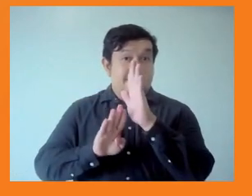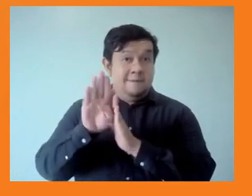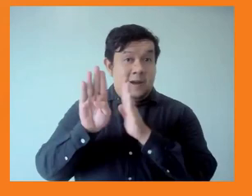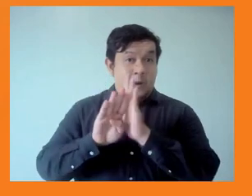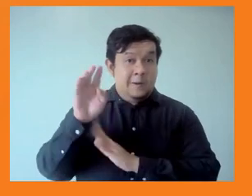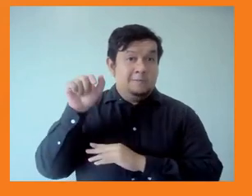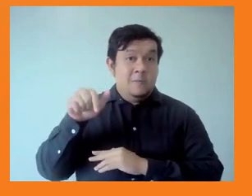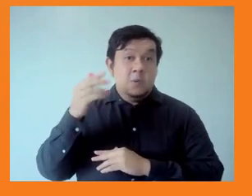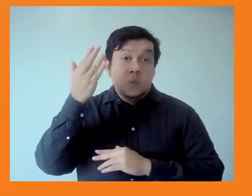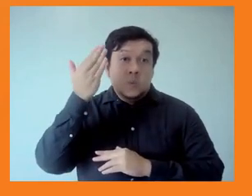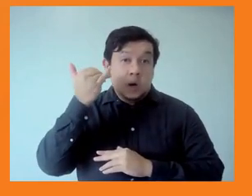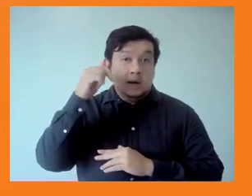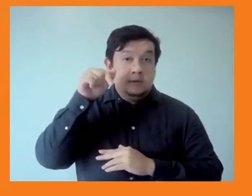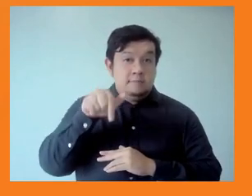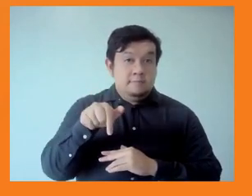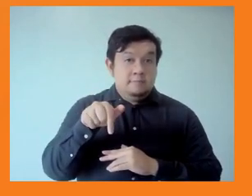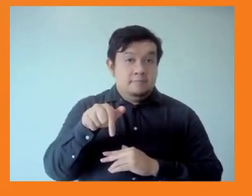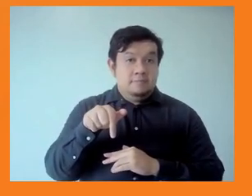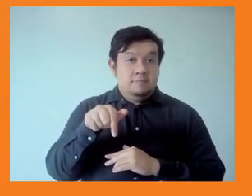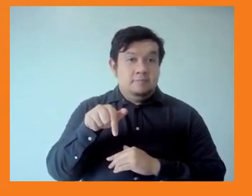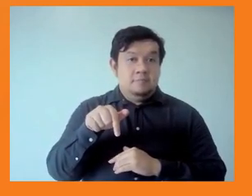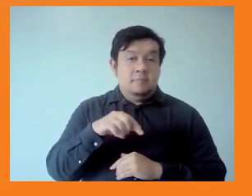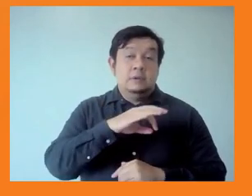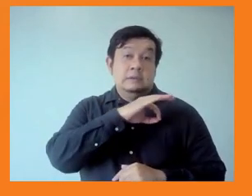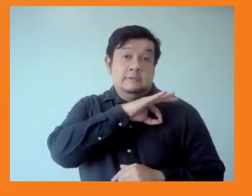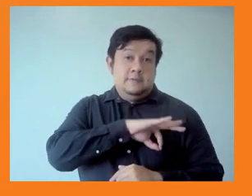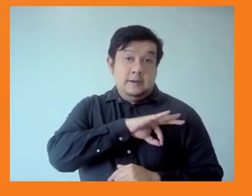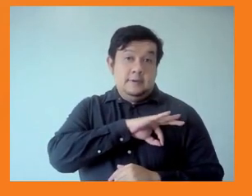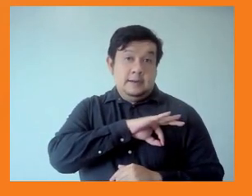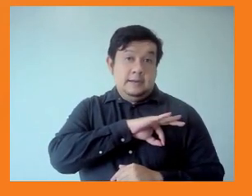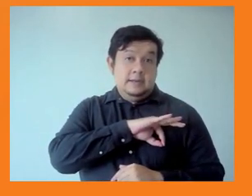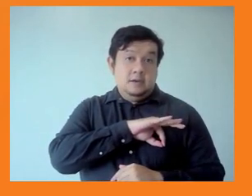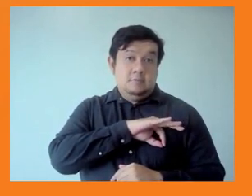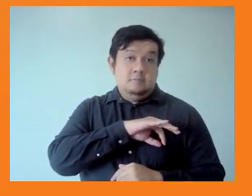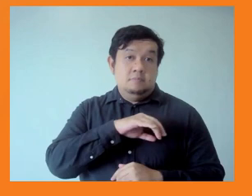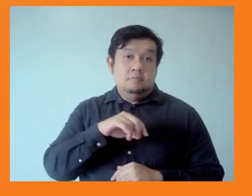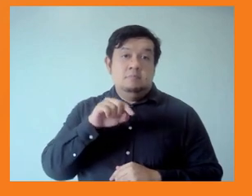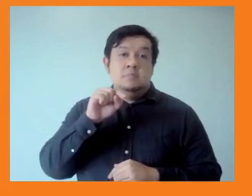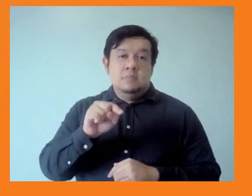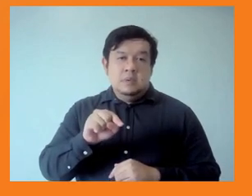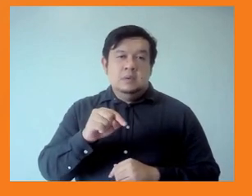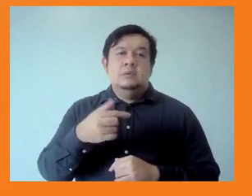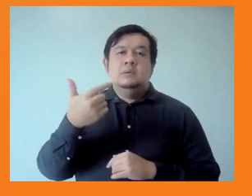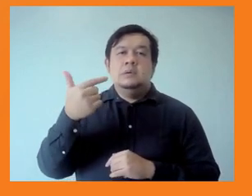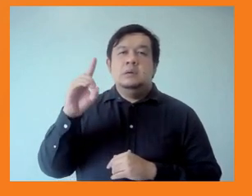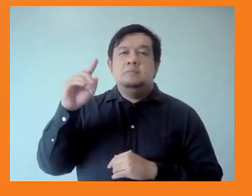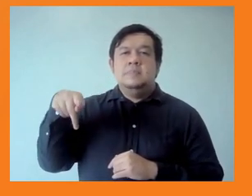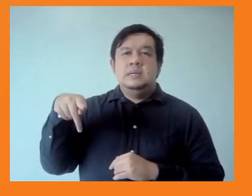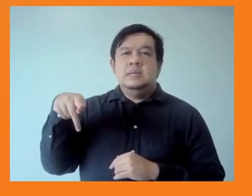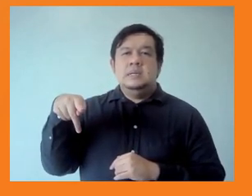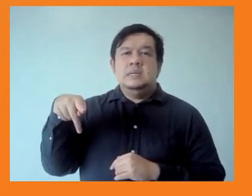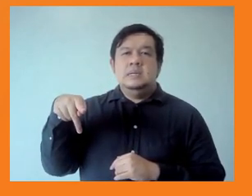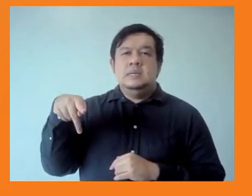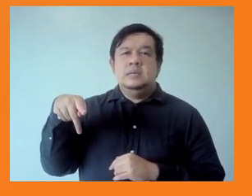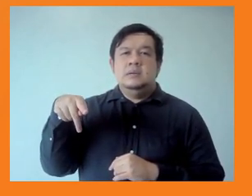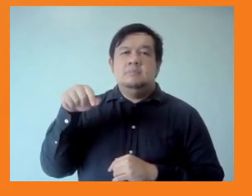income and productive output. So you have things like the Gini coefficient or GDP. But most importantly, think is GDP